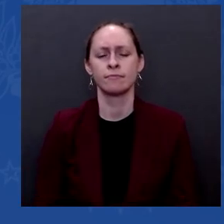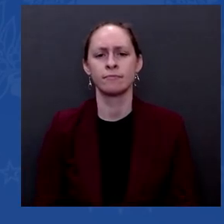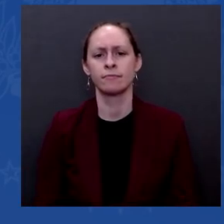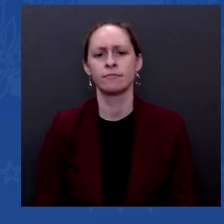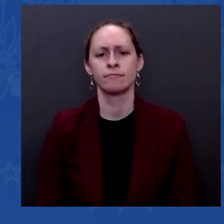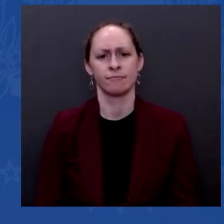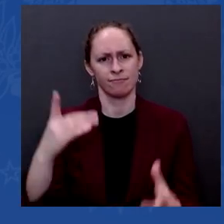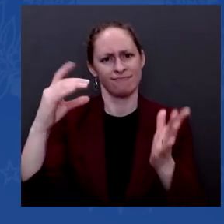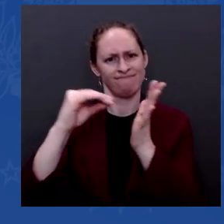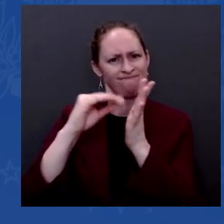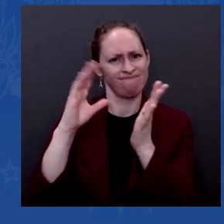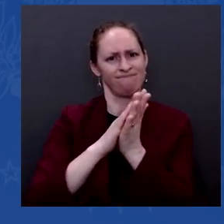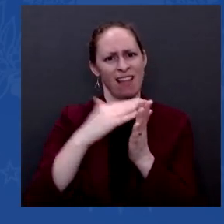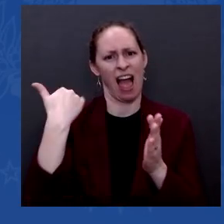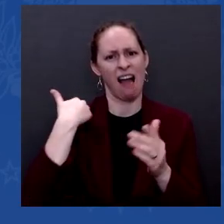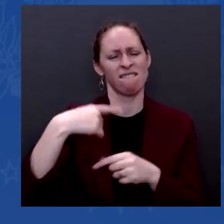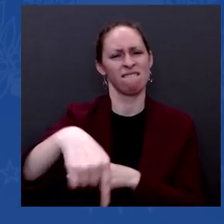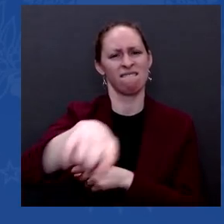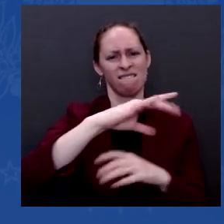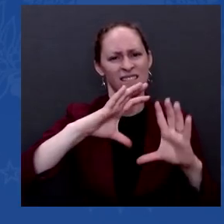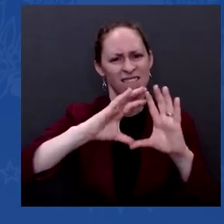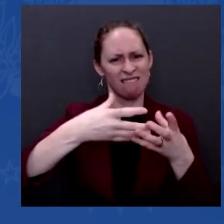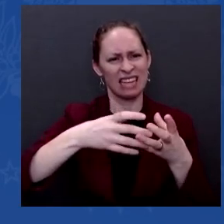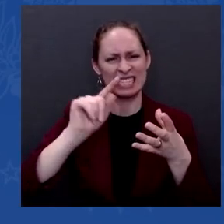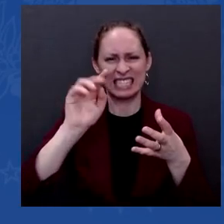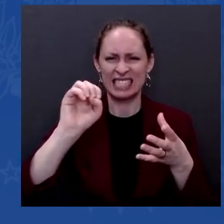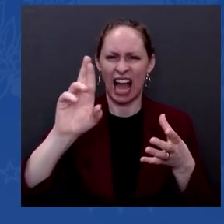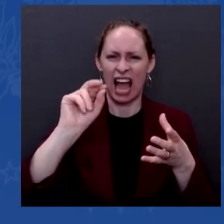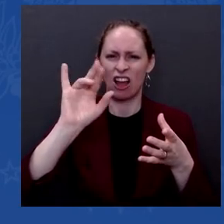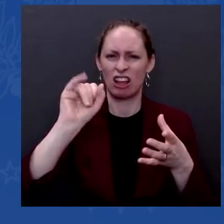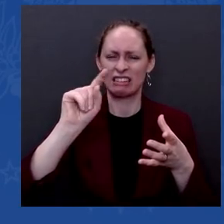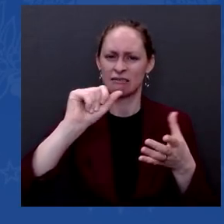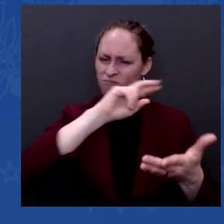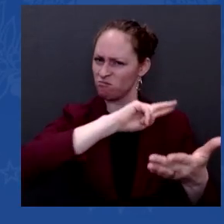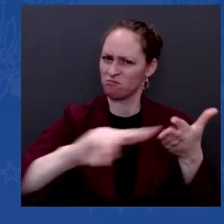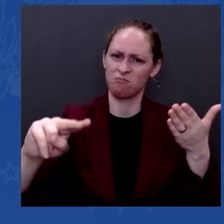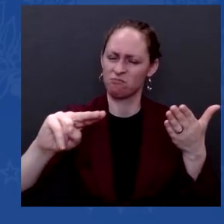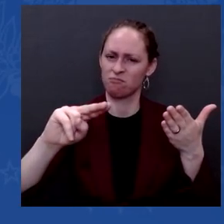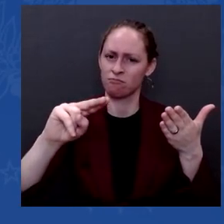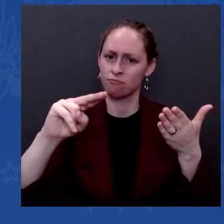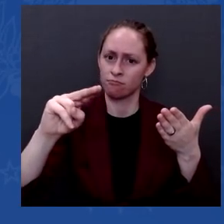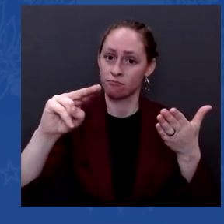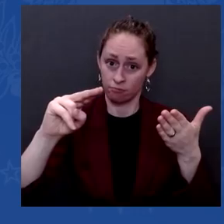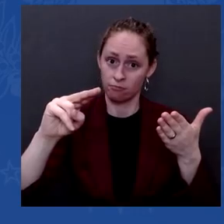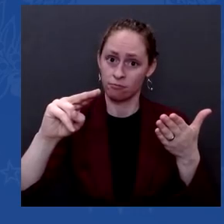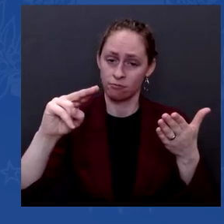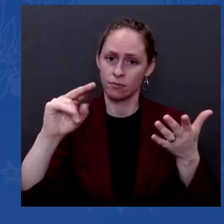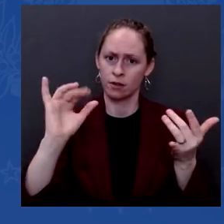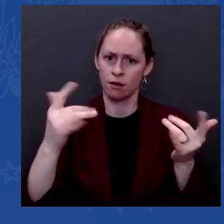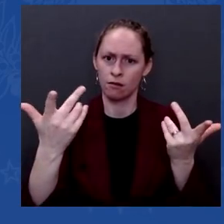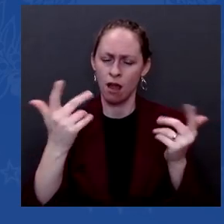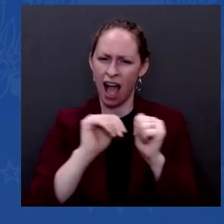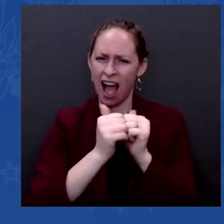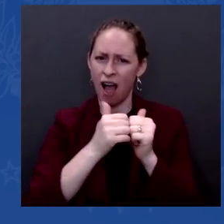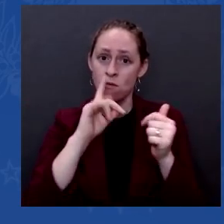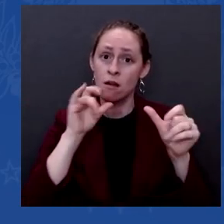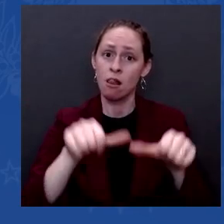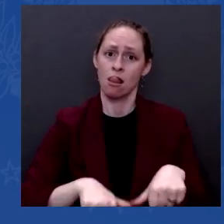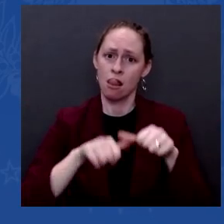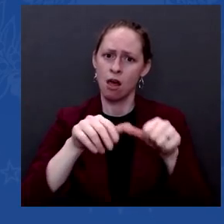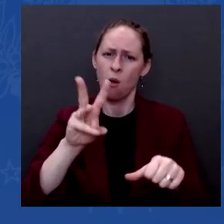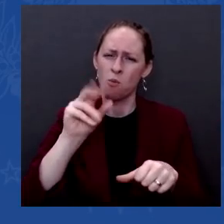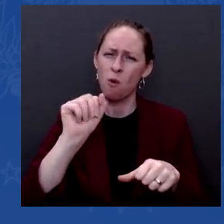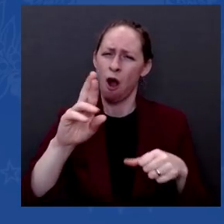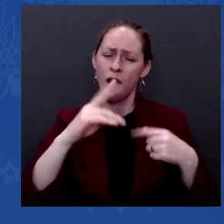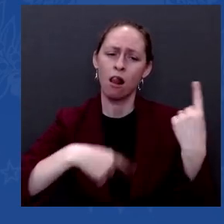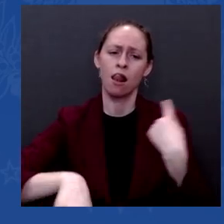it's under consideration. And ending the war in Yemen takes the two parties to be involved to do it. And